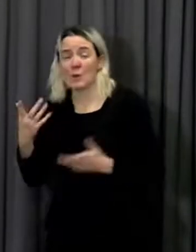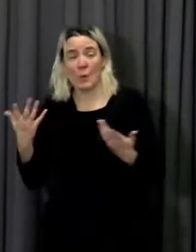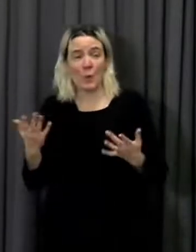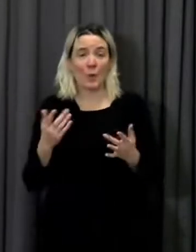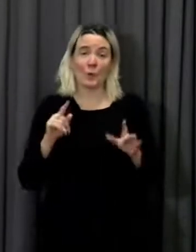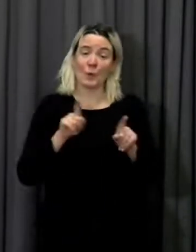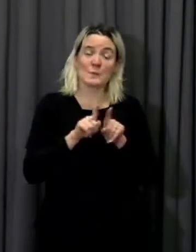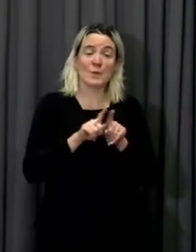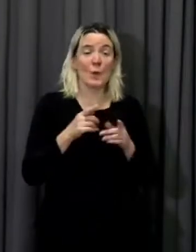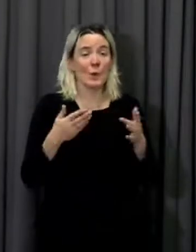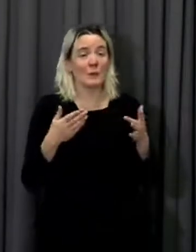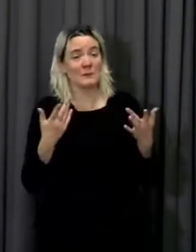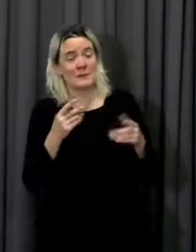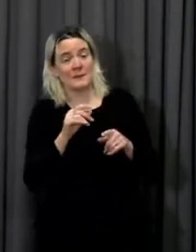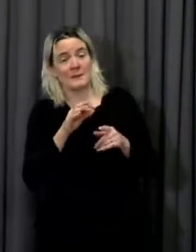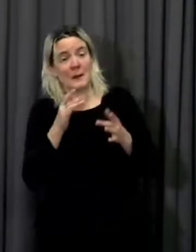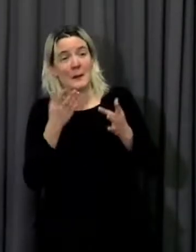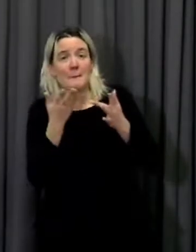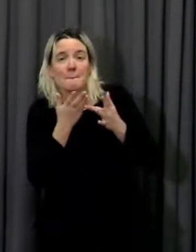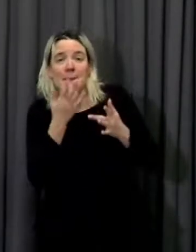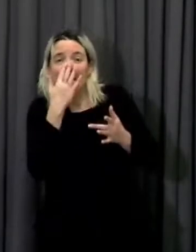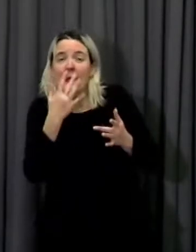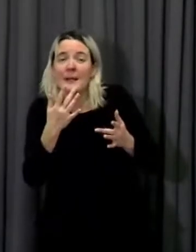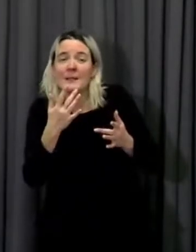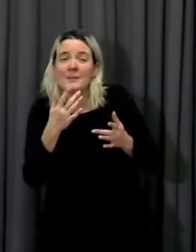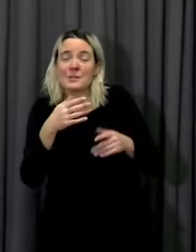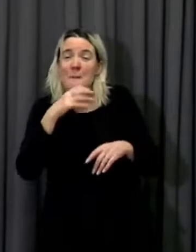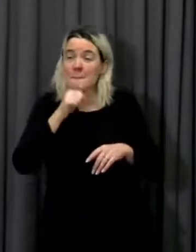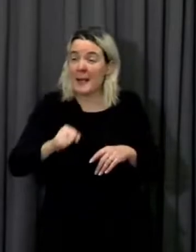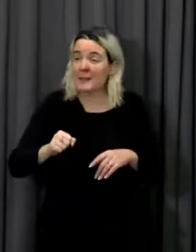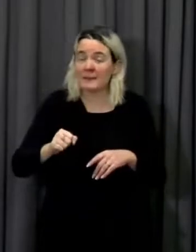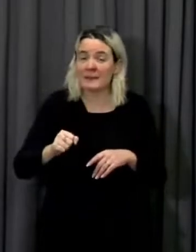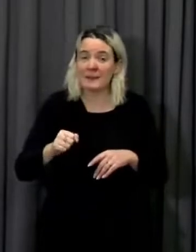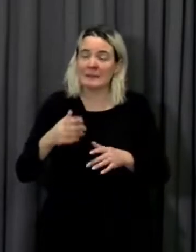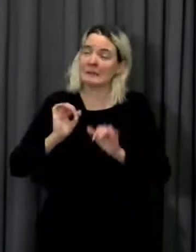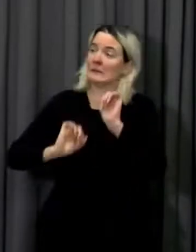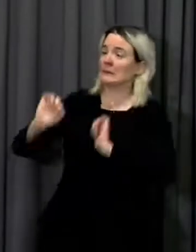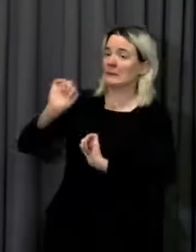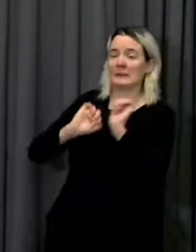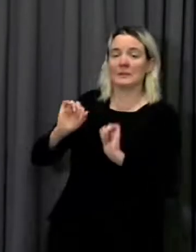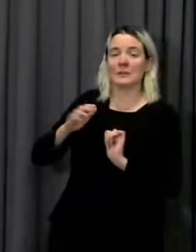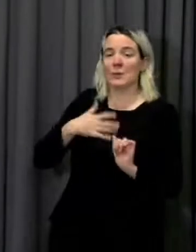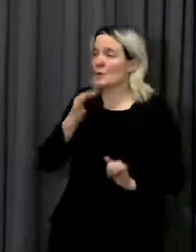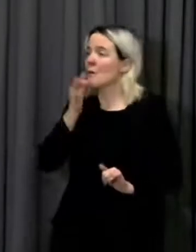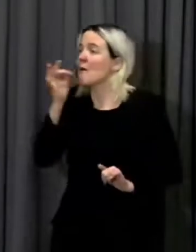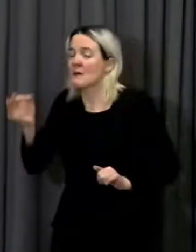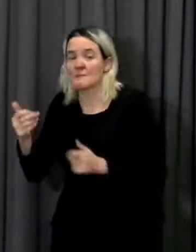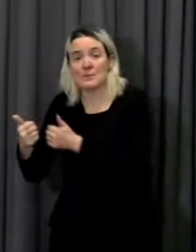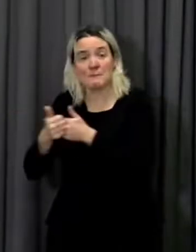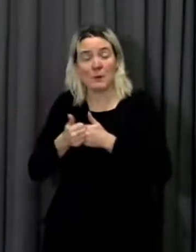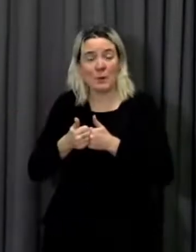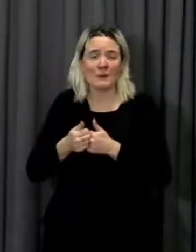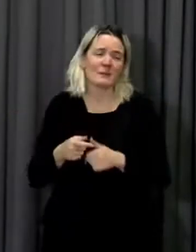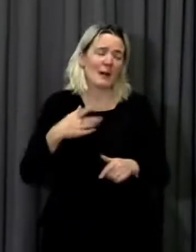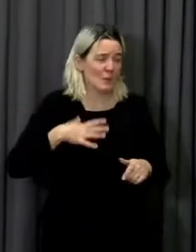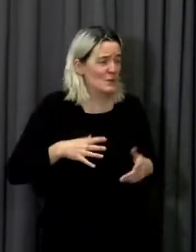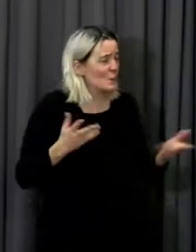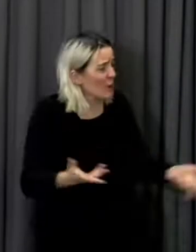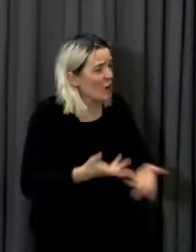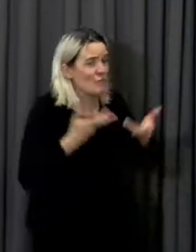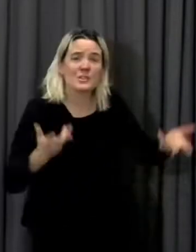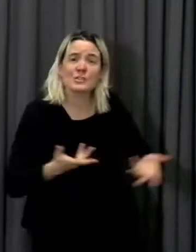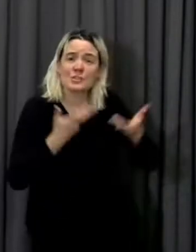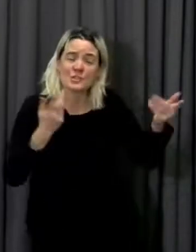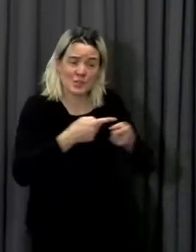great at reaching out for support and I would ask people to take up those opportunity. We have a call line that is open